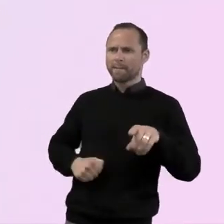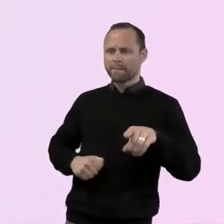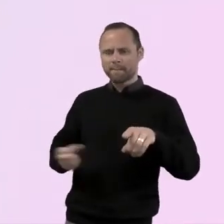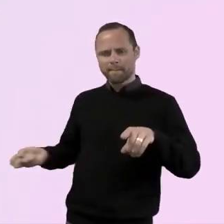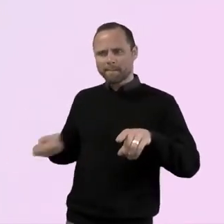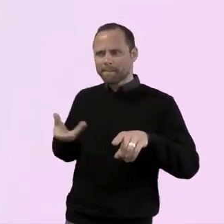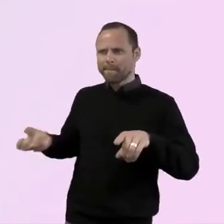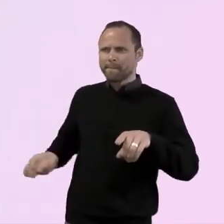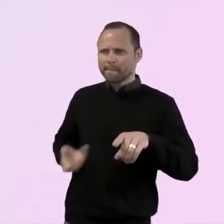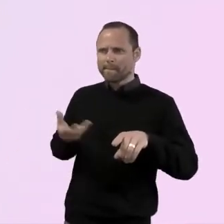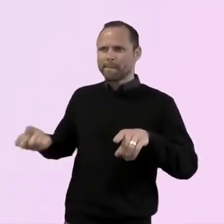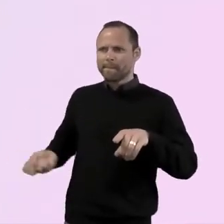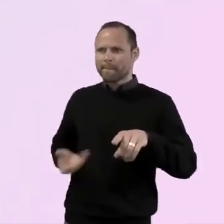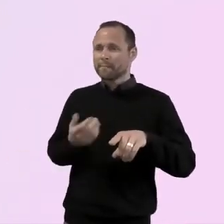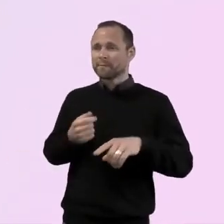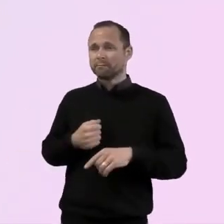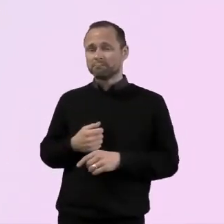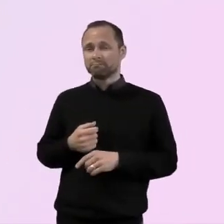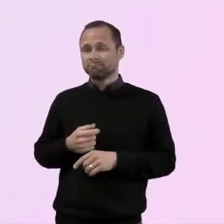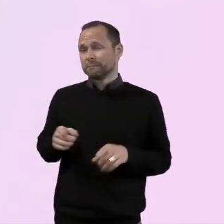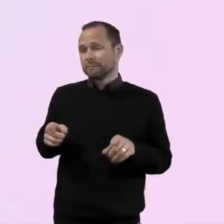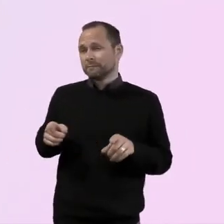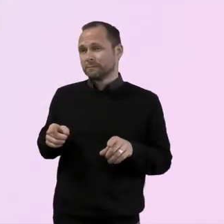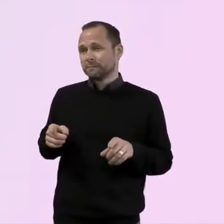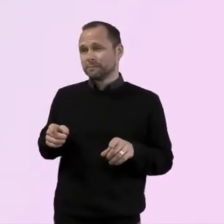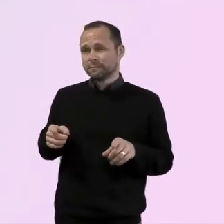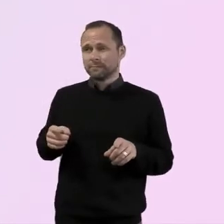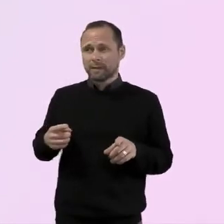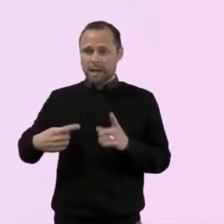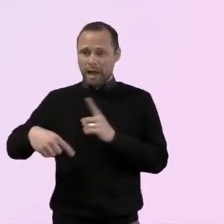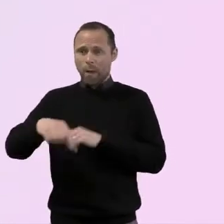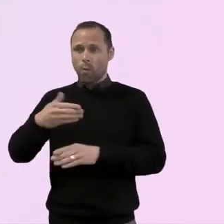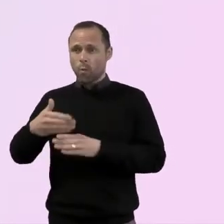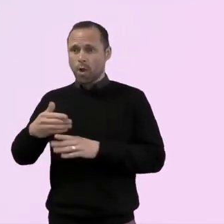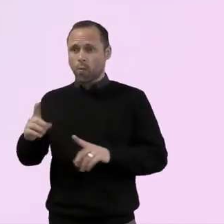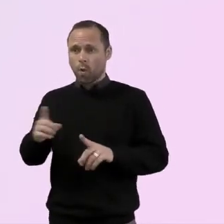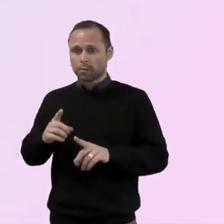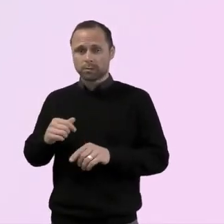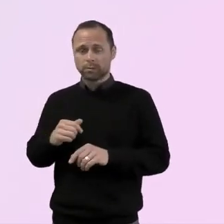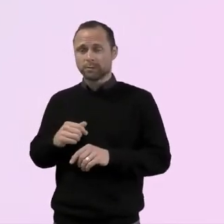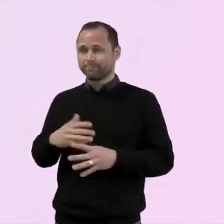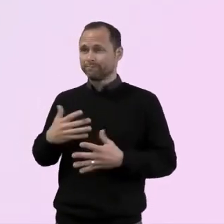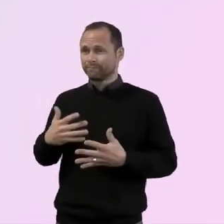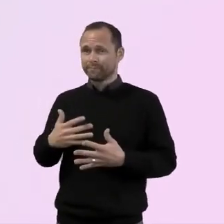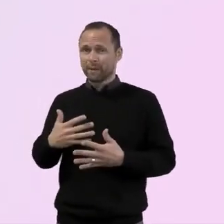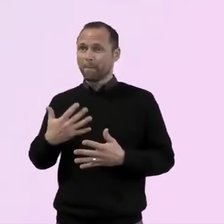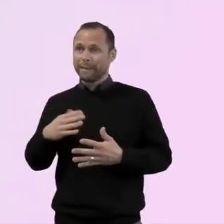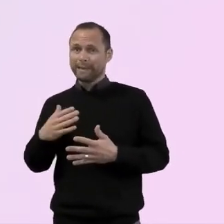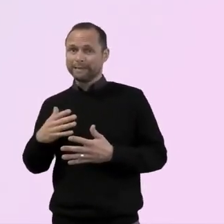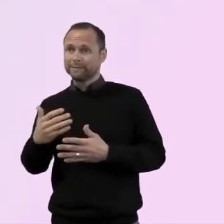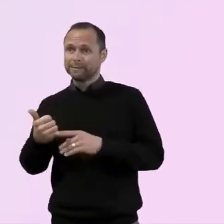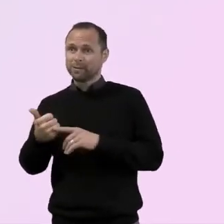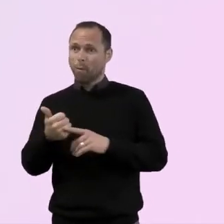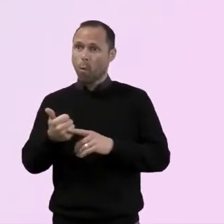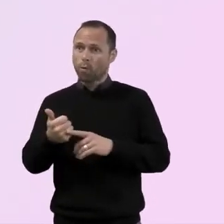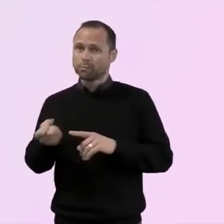schools, but sometimes that initial to get into a school is hard. And there's a, maybe a little bit of distrust or just, or